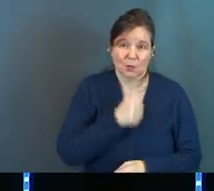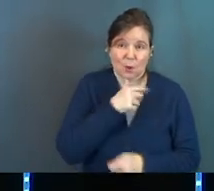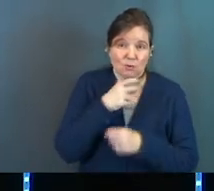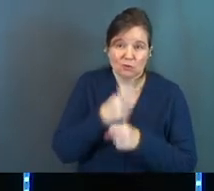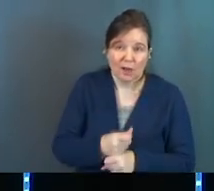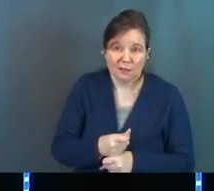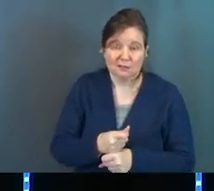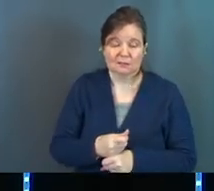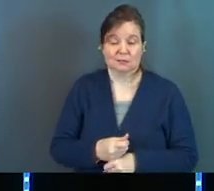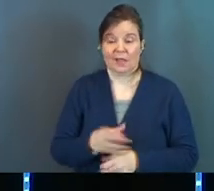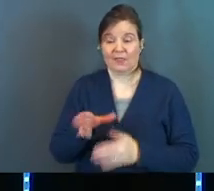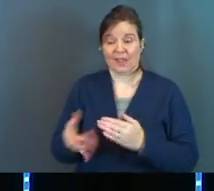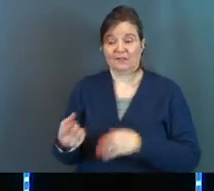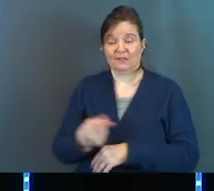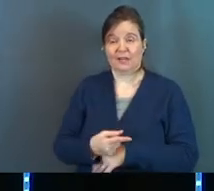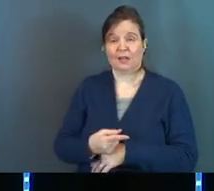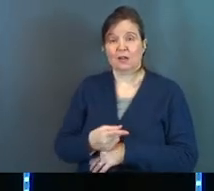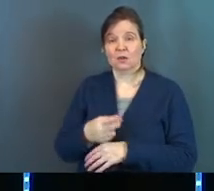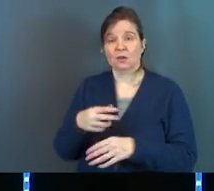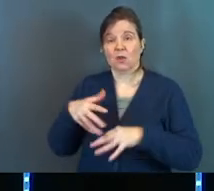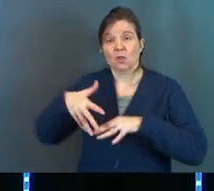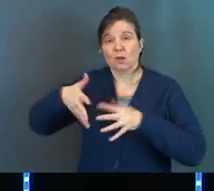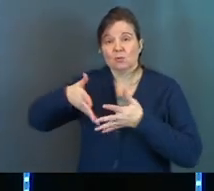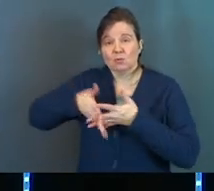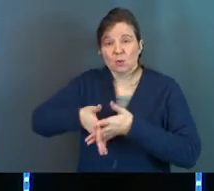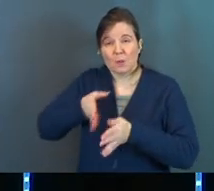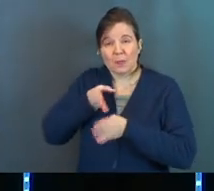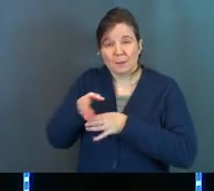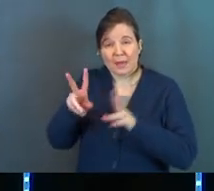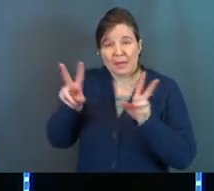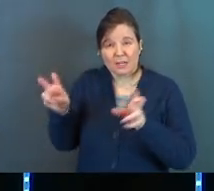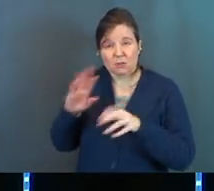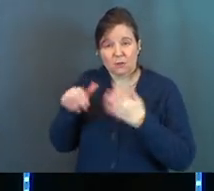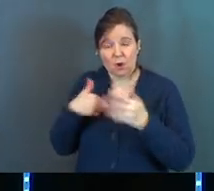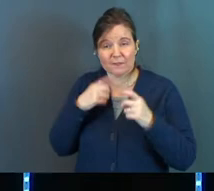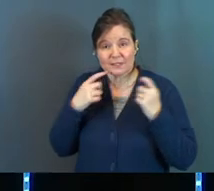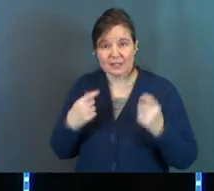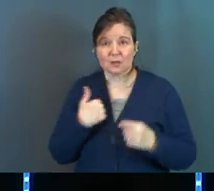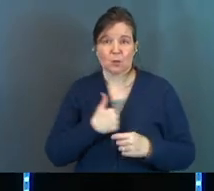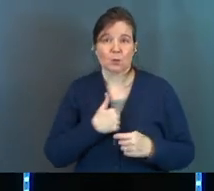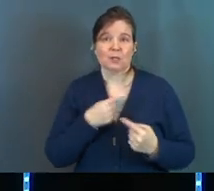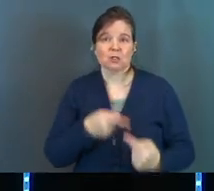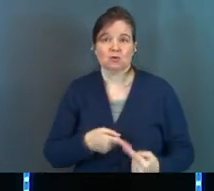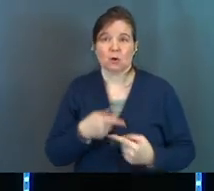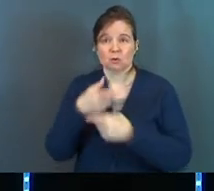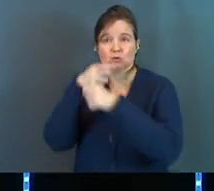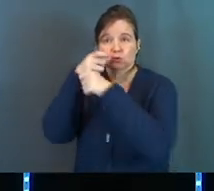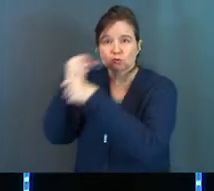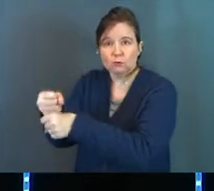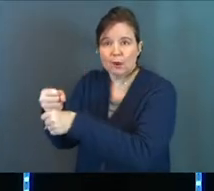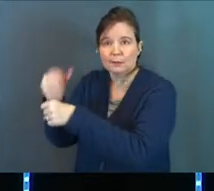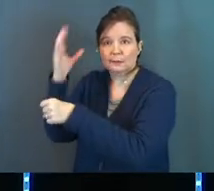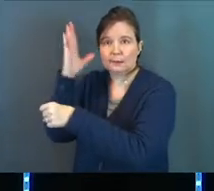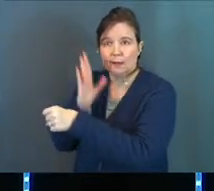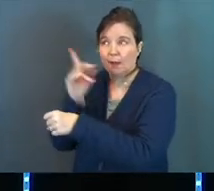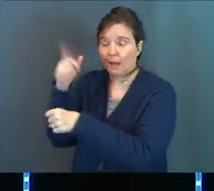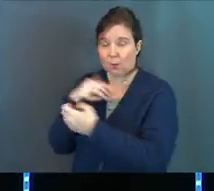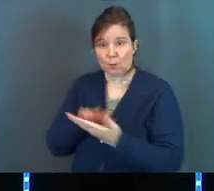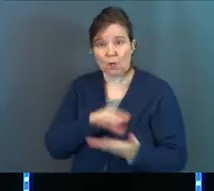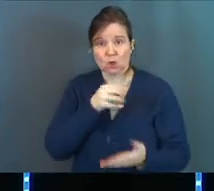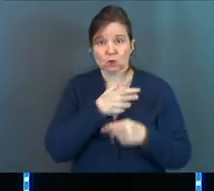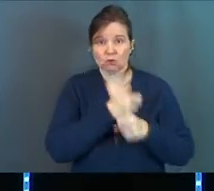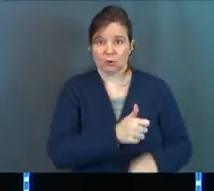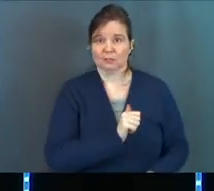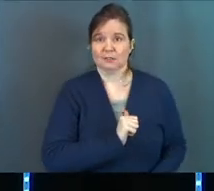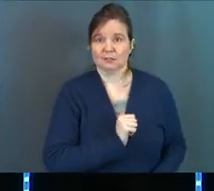It's trust. At the end of the day, the root issue in all of our sin is the fact that we struggle to trust God and we've learned